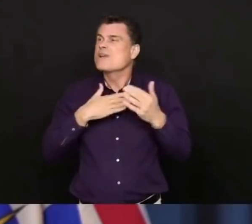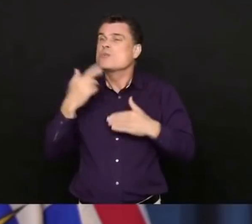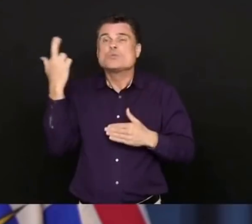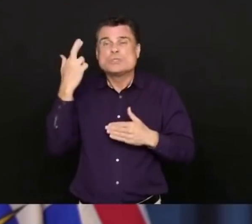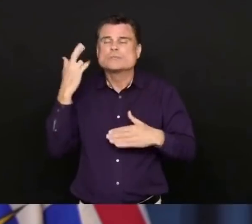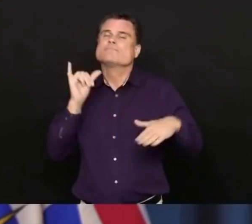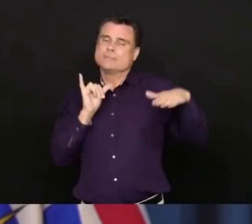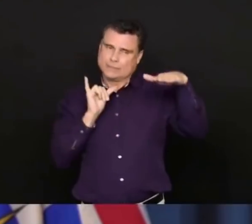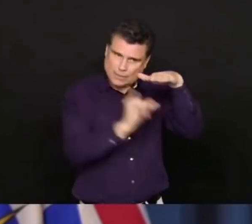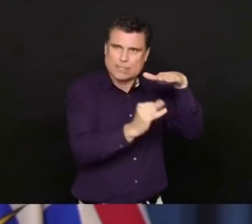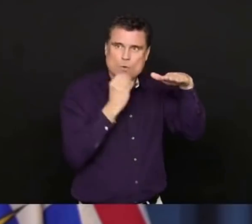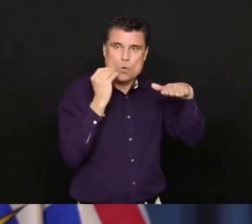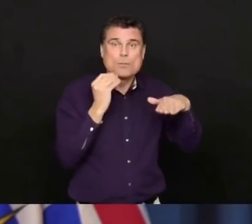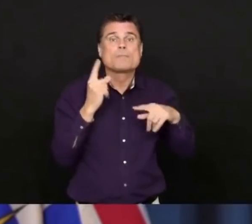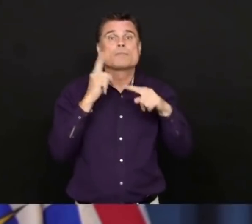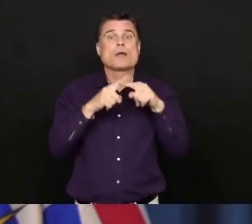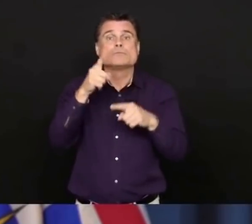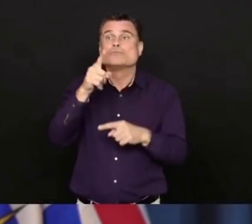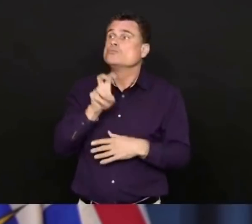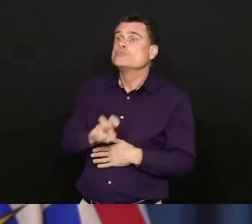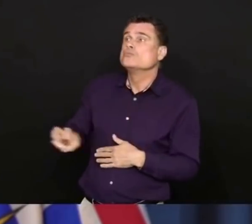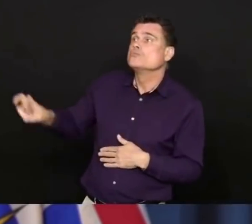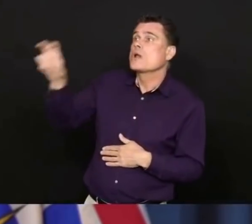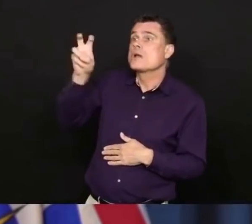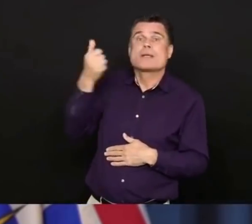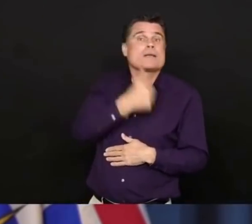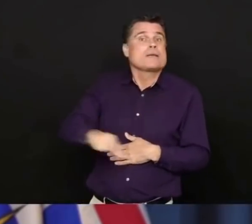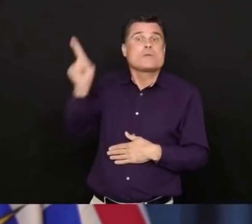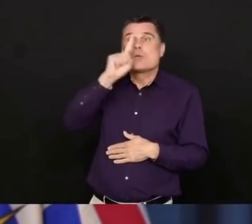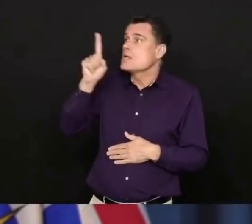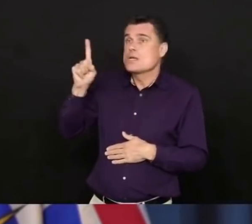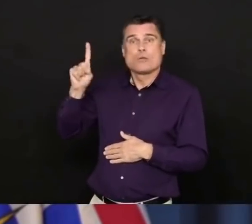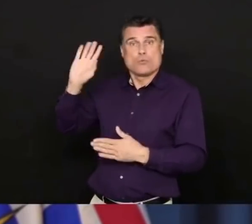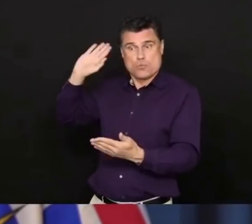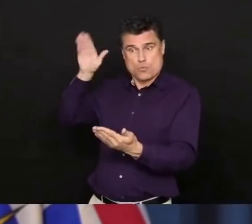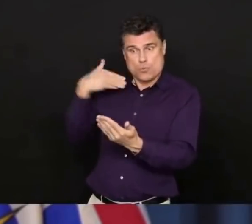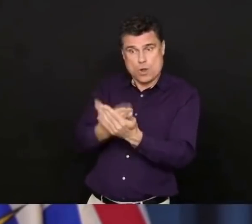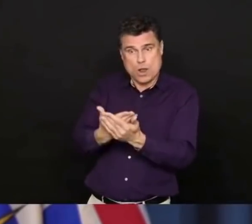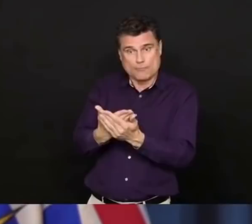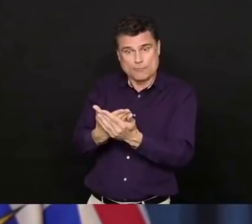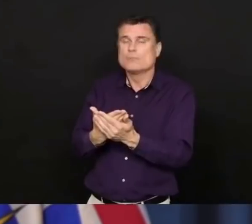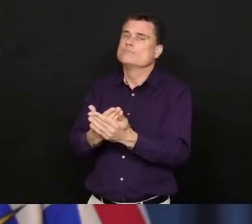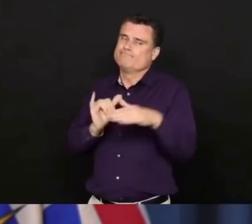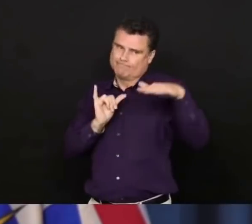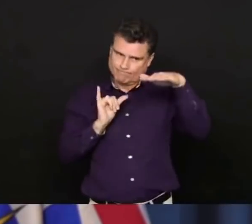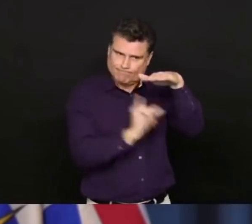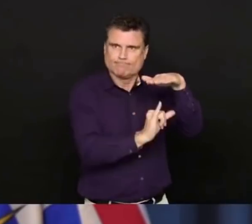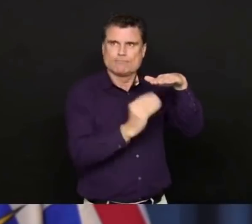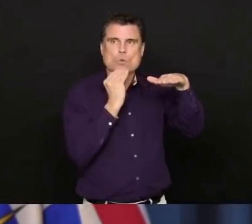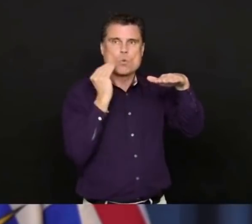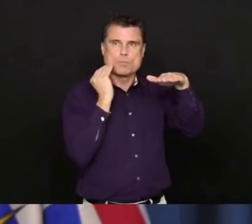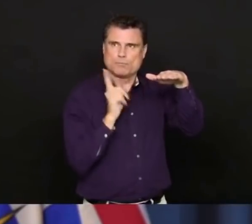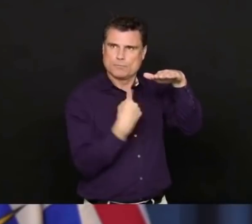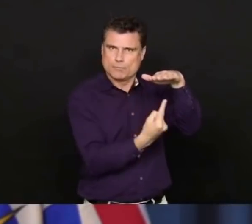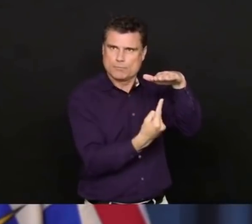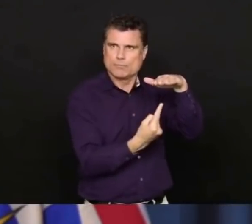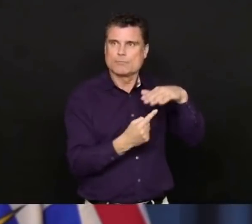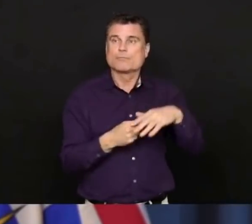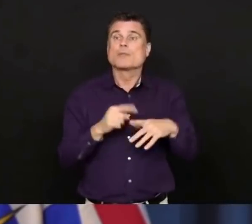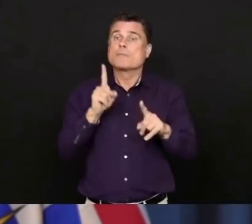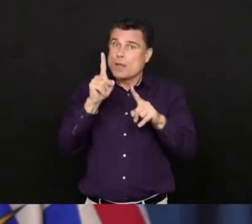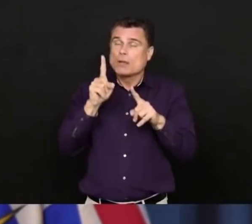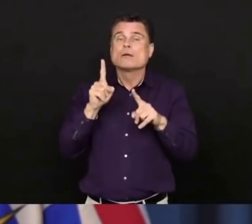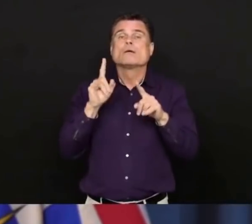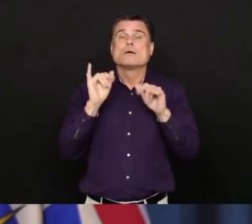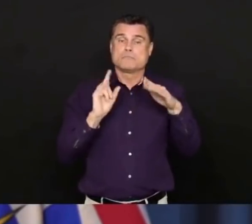-isolate if we are a traveller or if we're ill, to make sure that we're not passing this around to anybody else. And to